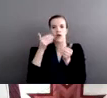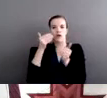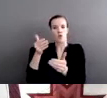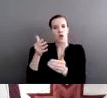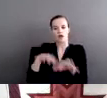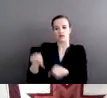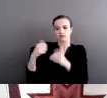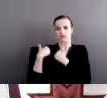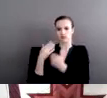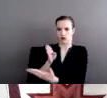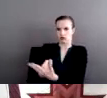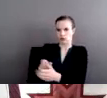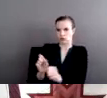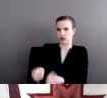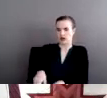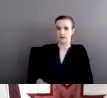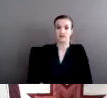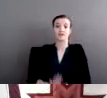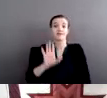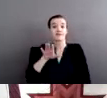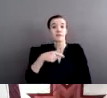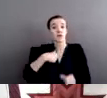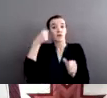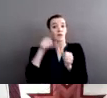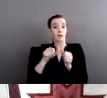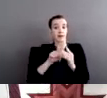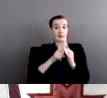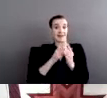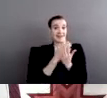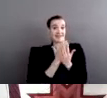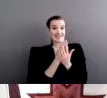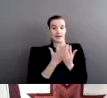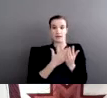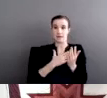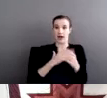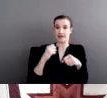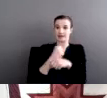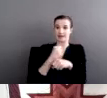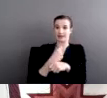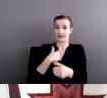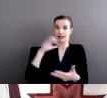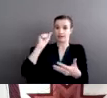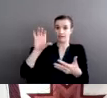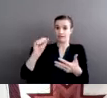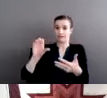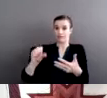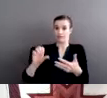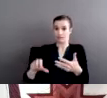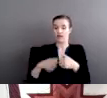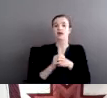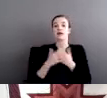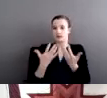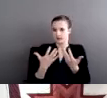Now recall the statistics that I showed you at the very beginning of this lecture that show that most Native